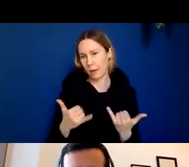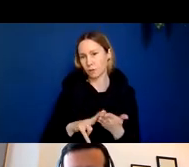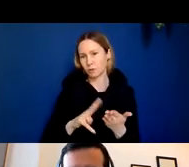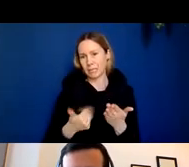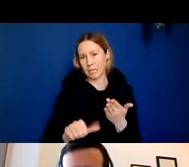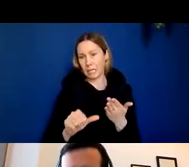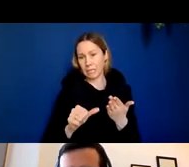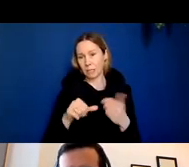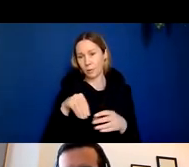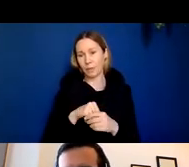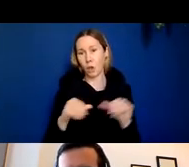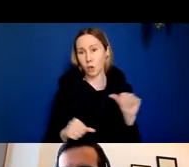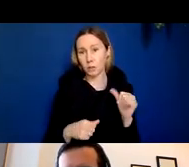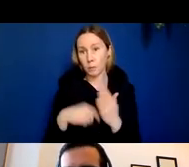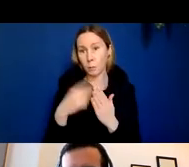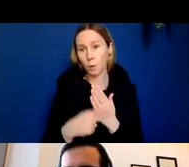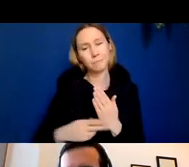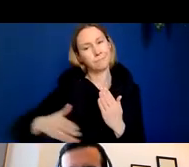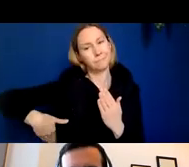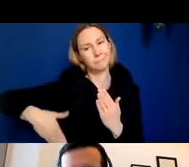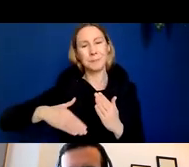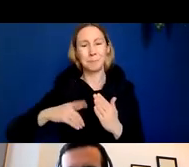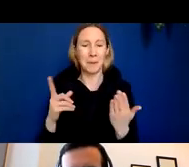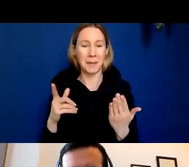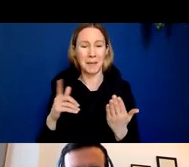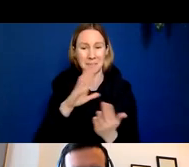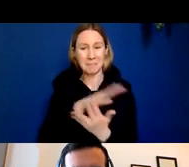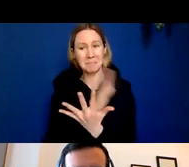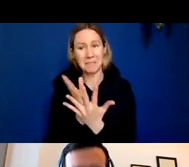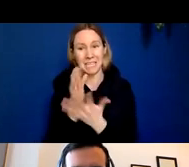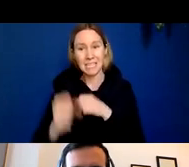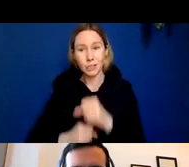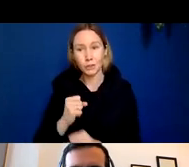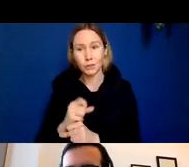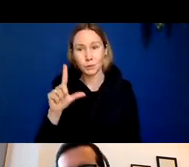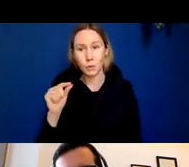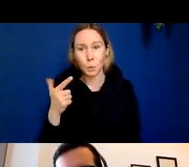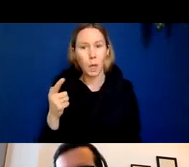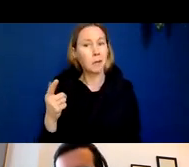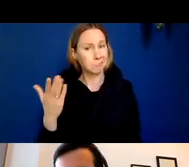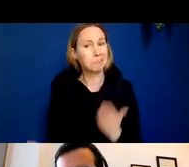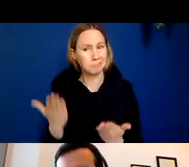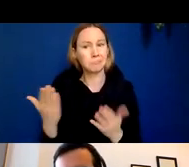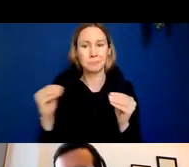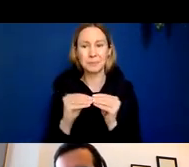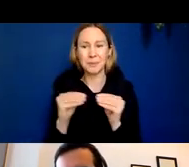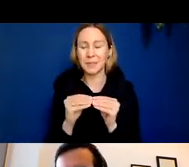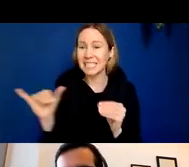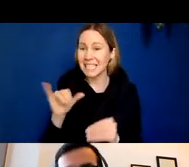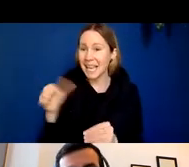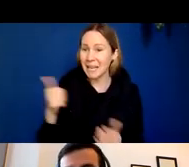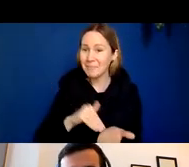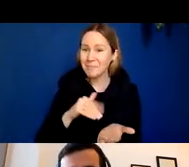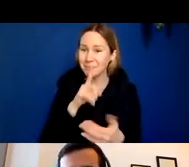programs right now but that will probably change again in mid 2021 so stay tuned and we do actually you know just like Sergio mentioned